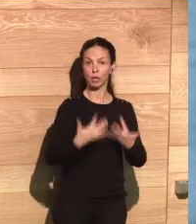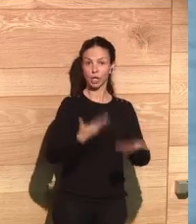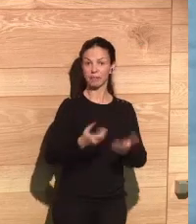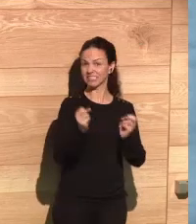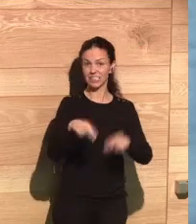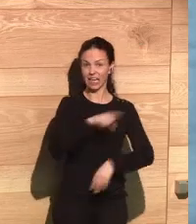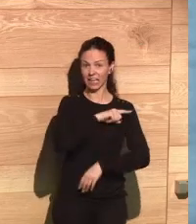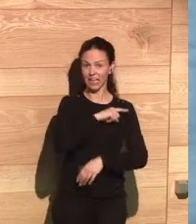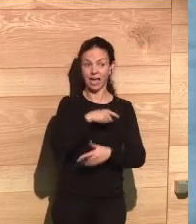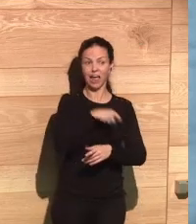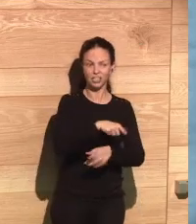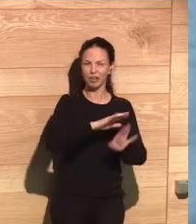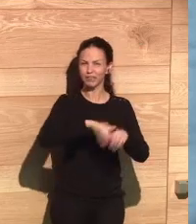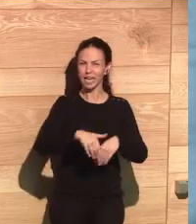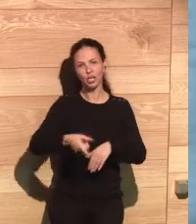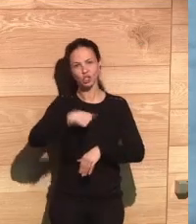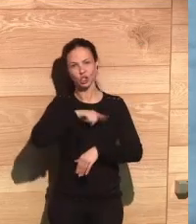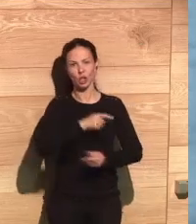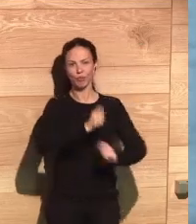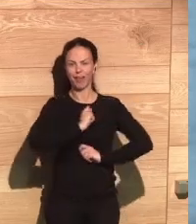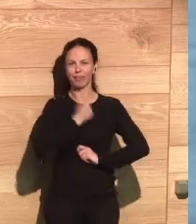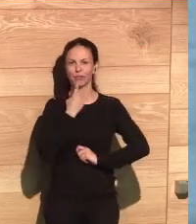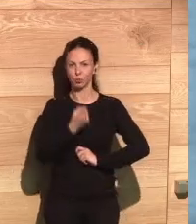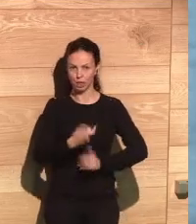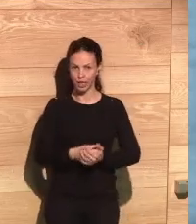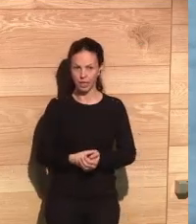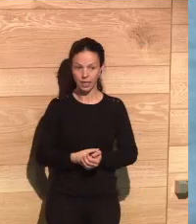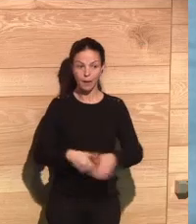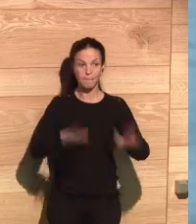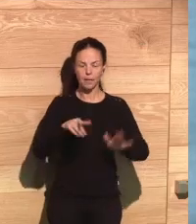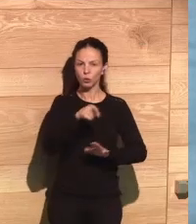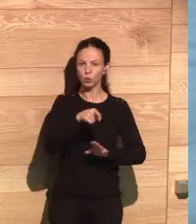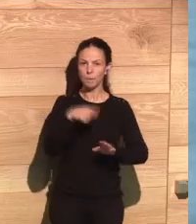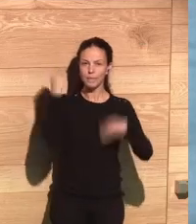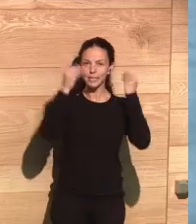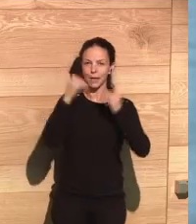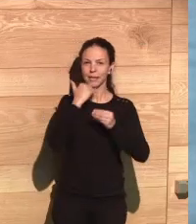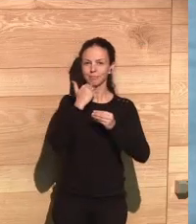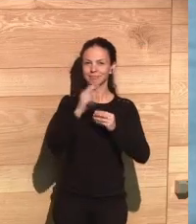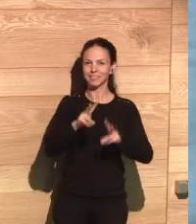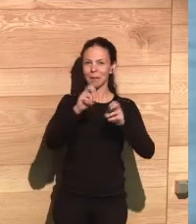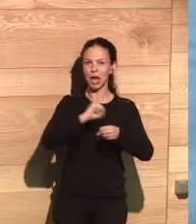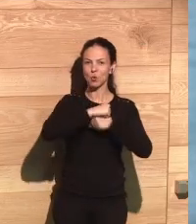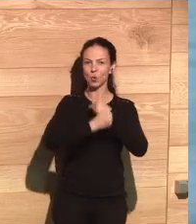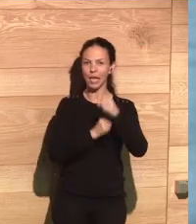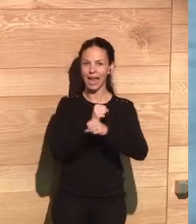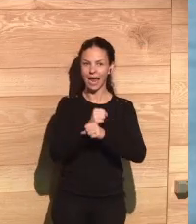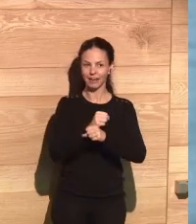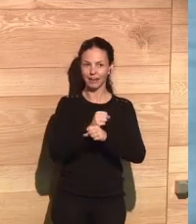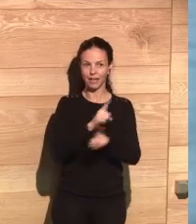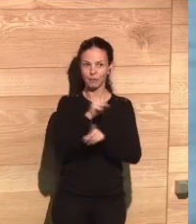academic programs. And I think that we are facing many difficulties.